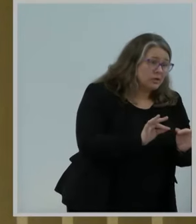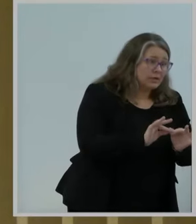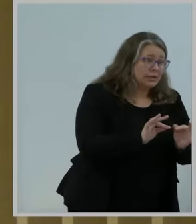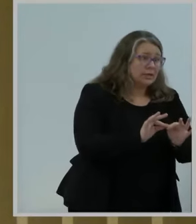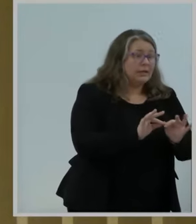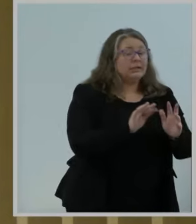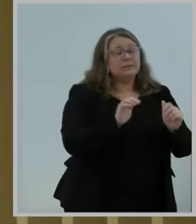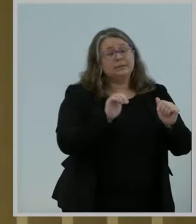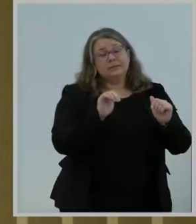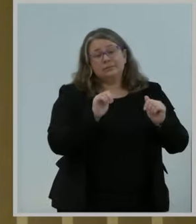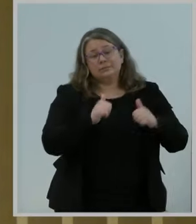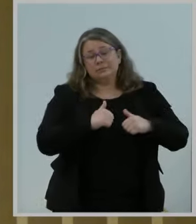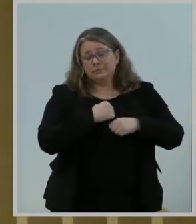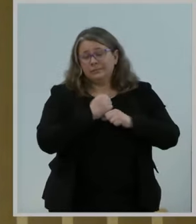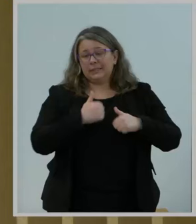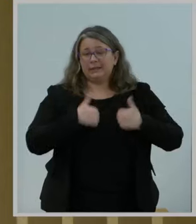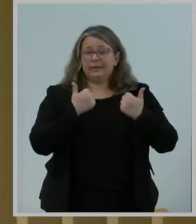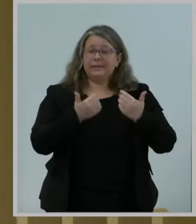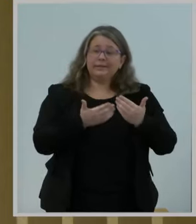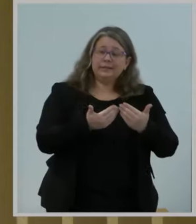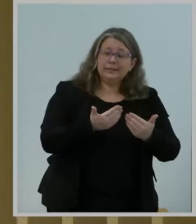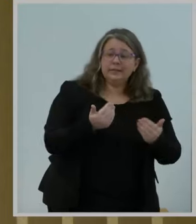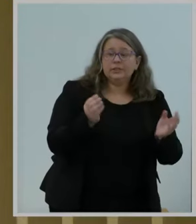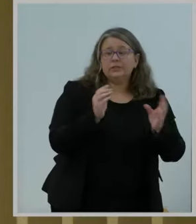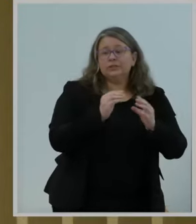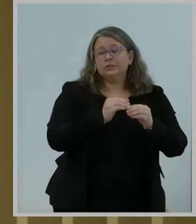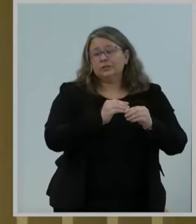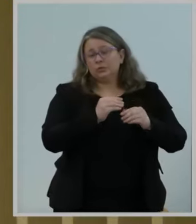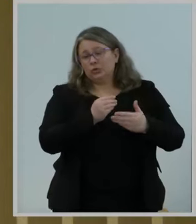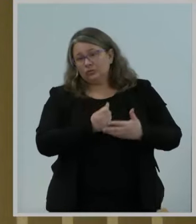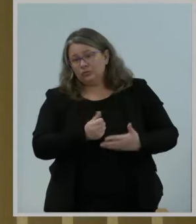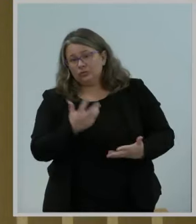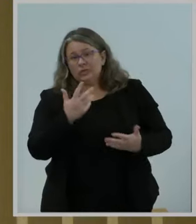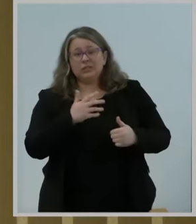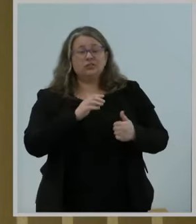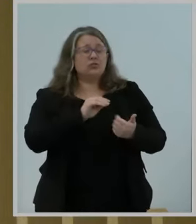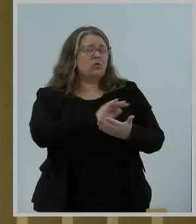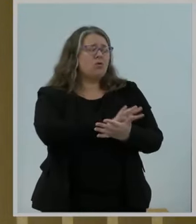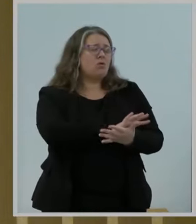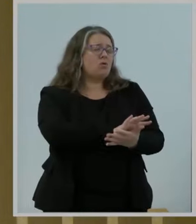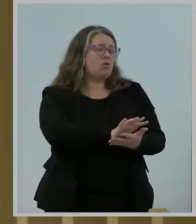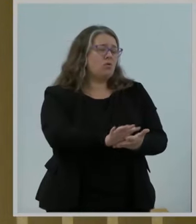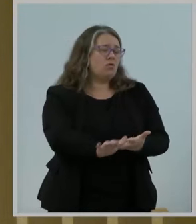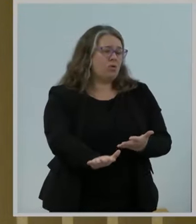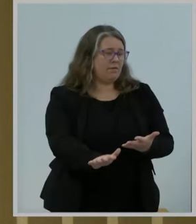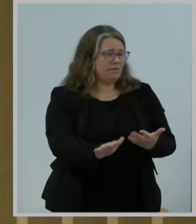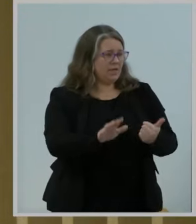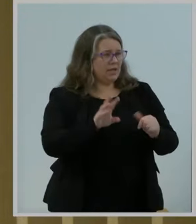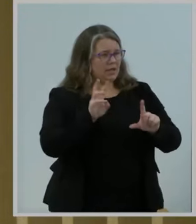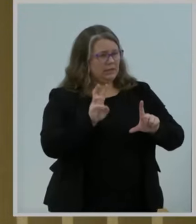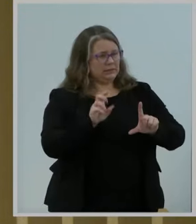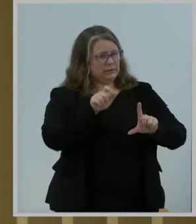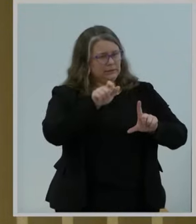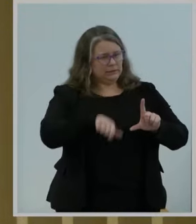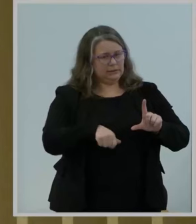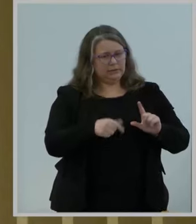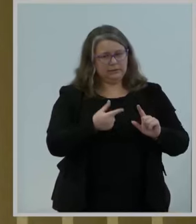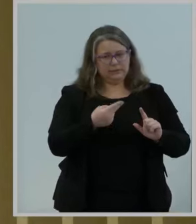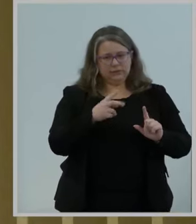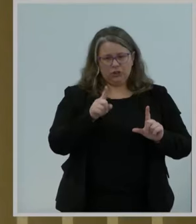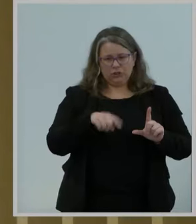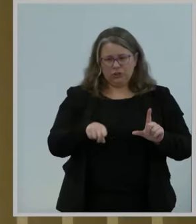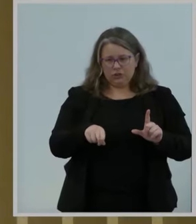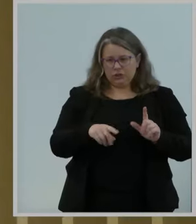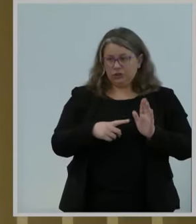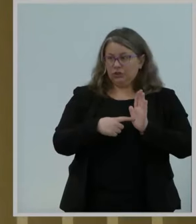and more efficient. On all these fronts, 6 gigahertz on license showed a vibrant path forward from the